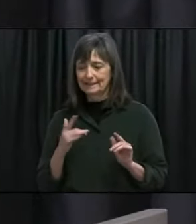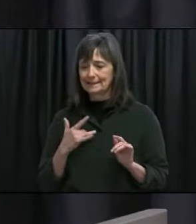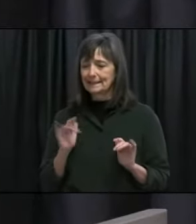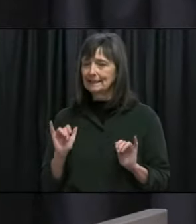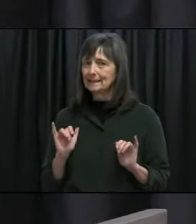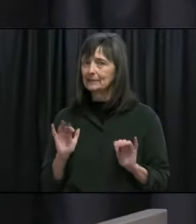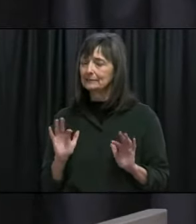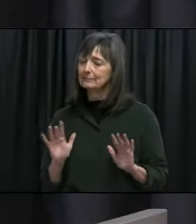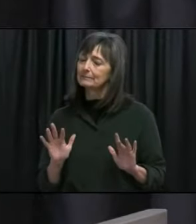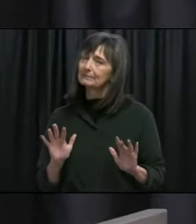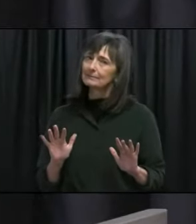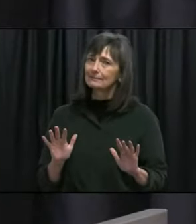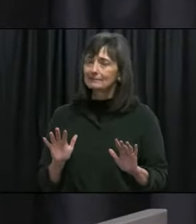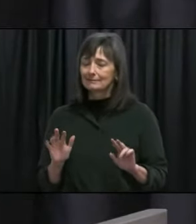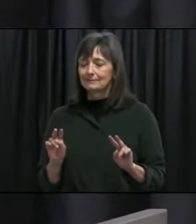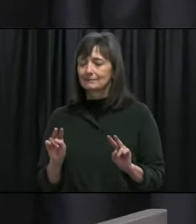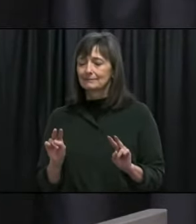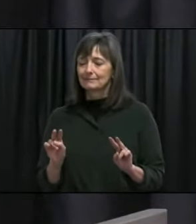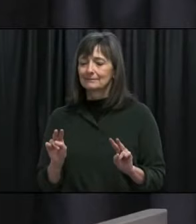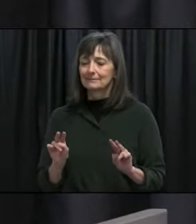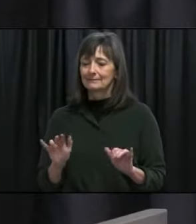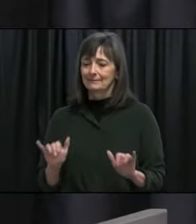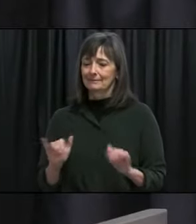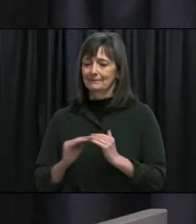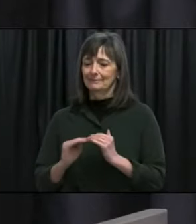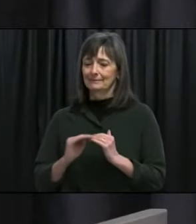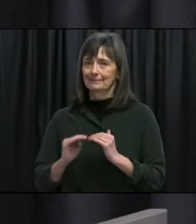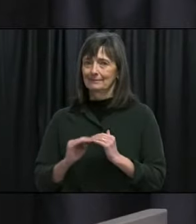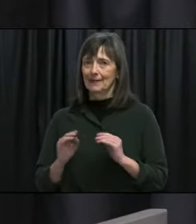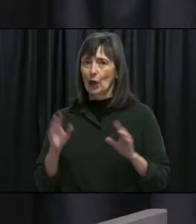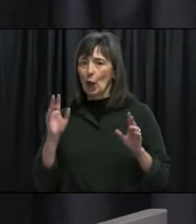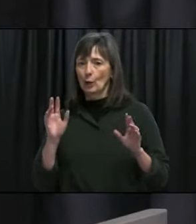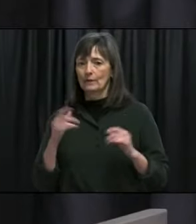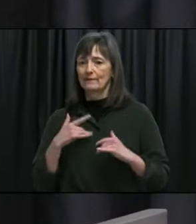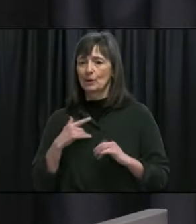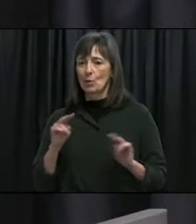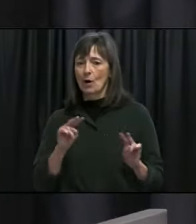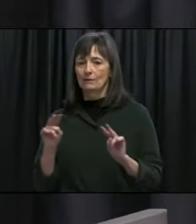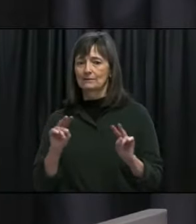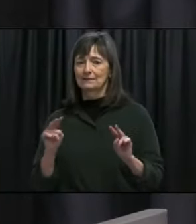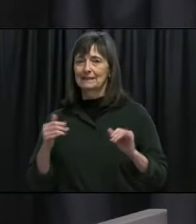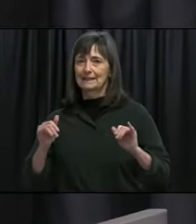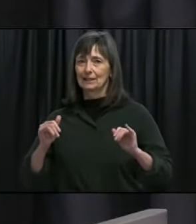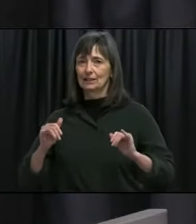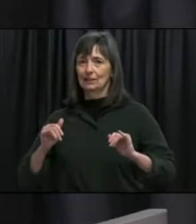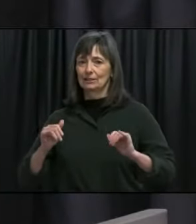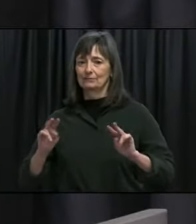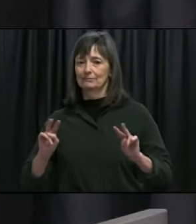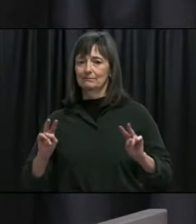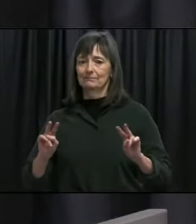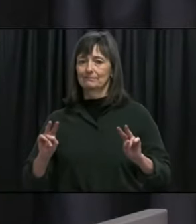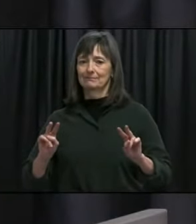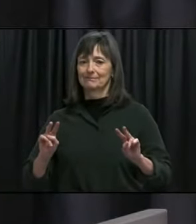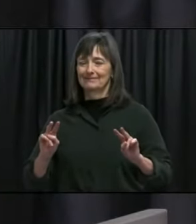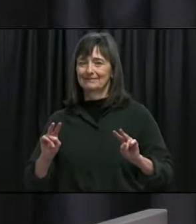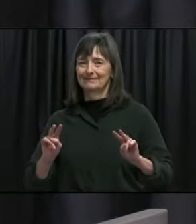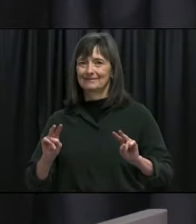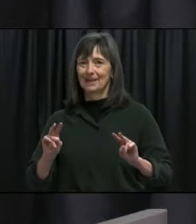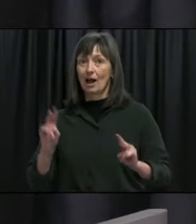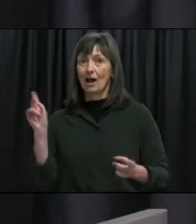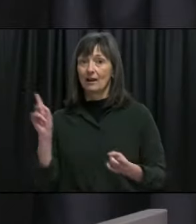closely and wanting to make sure that we stay where we are but we're always on alert and we'll continue to be on alert until we feel like we're